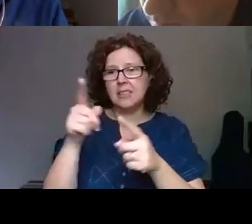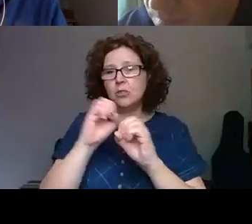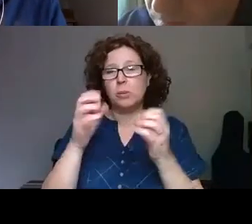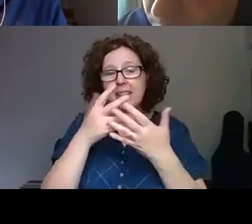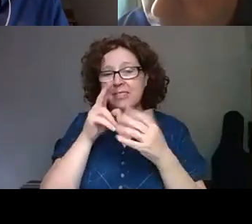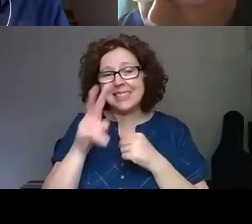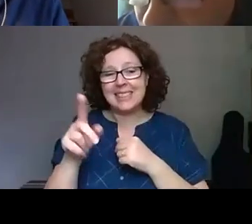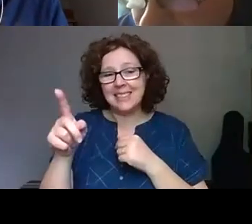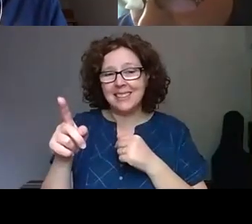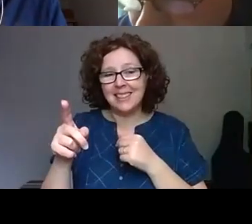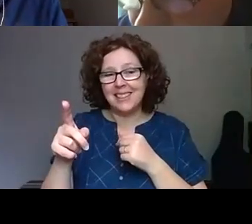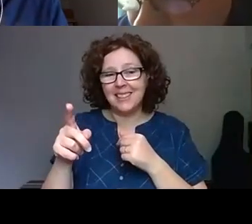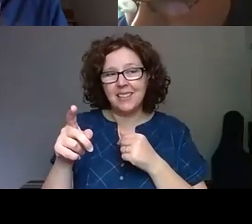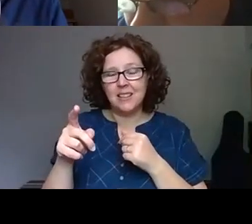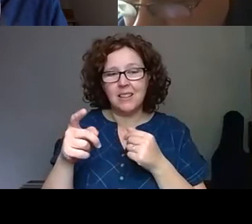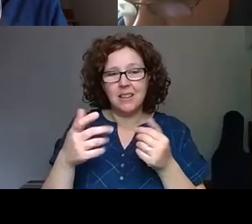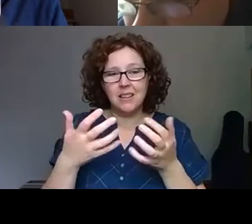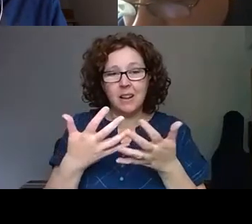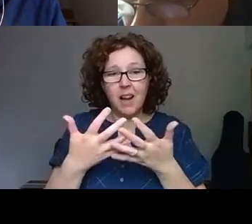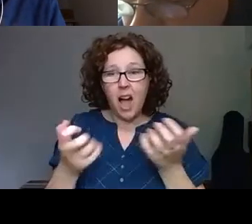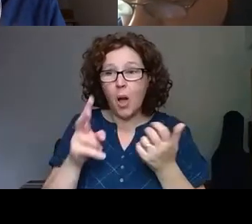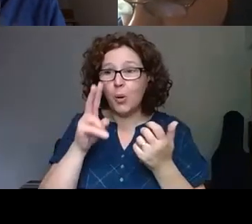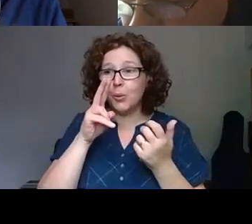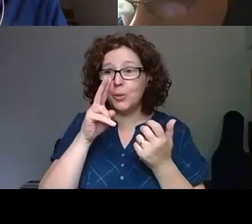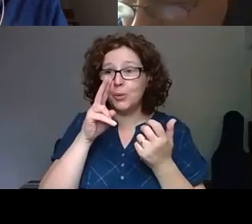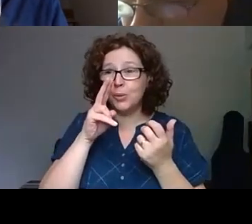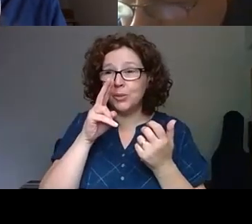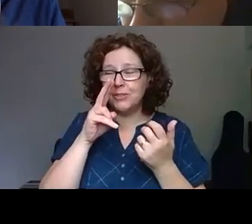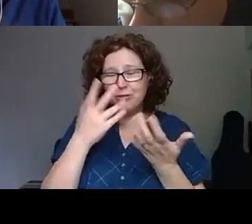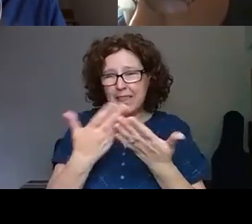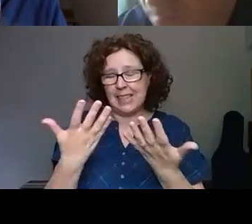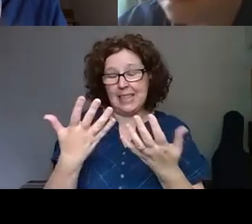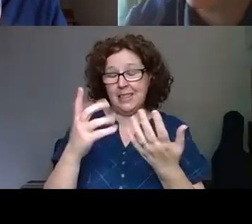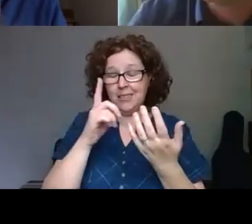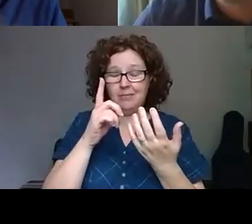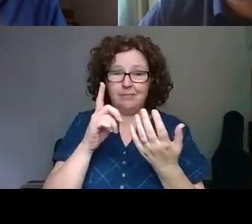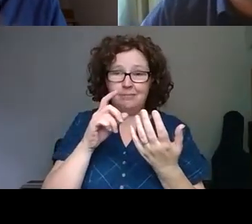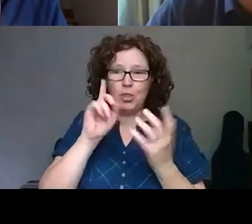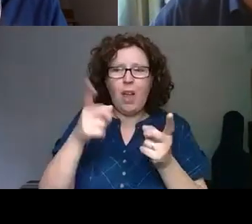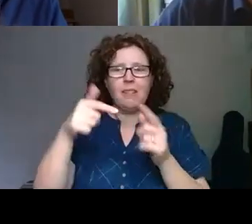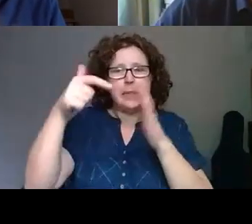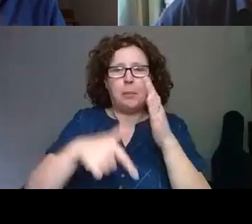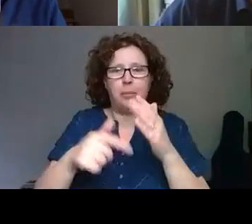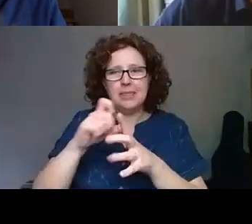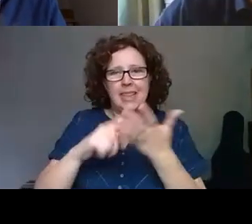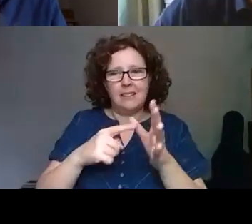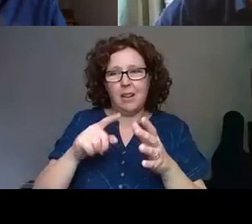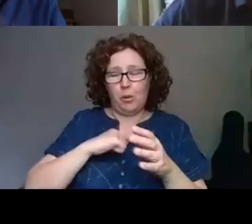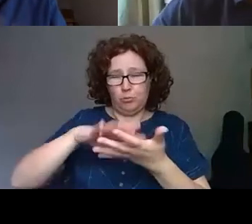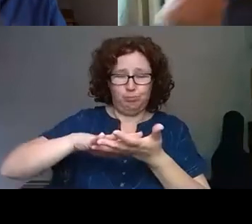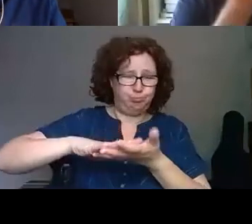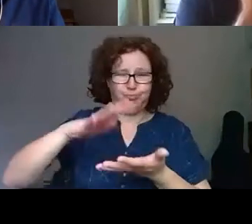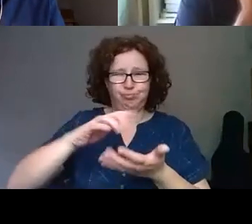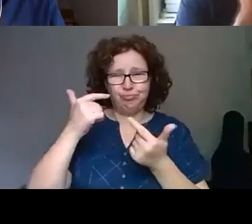And it's it's only possible to to really scratch the surface with some of that content with some of that data, but it's about using using it to